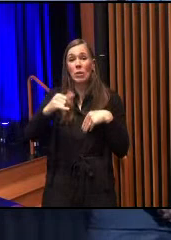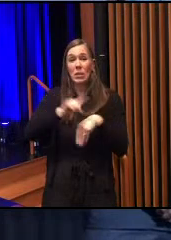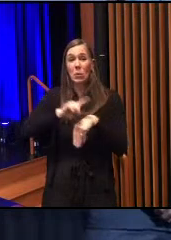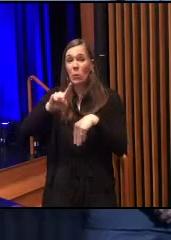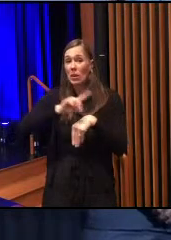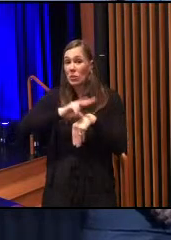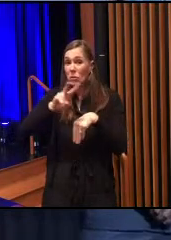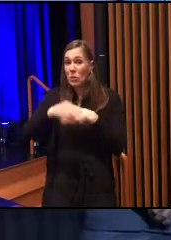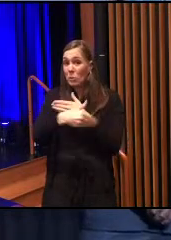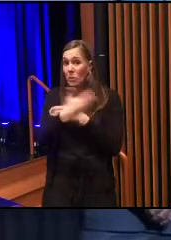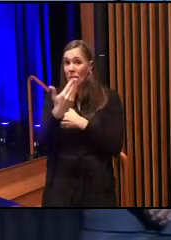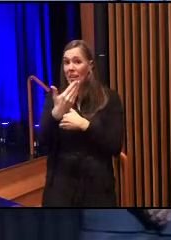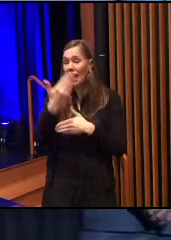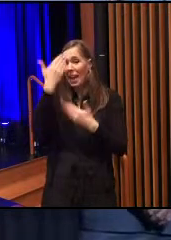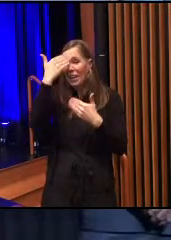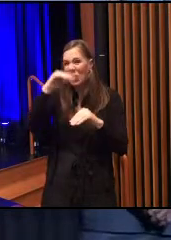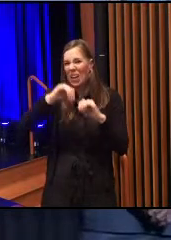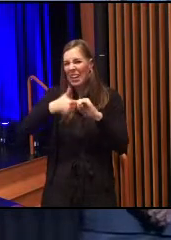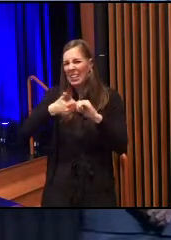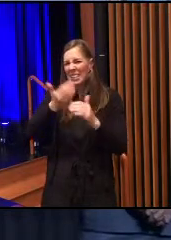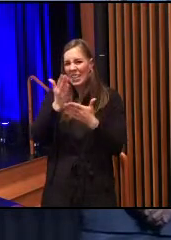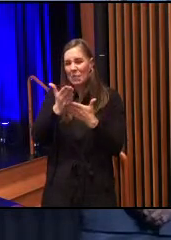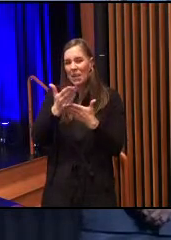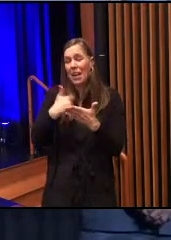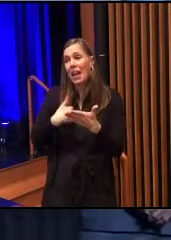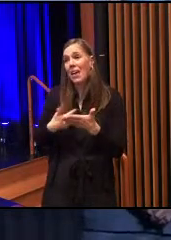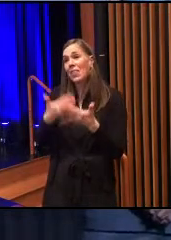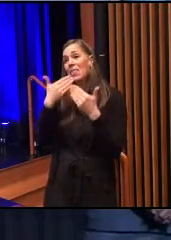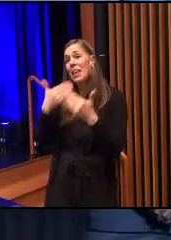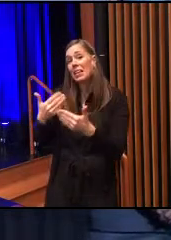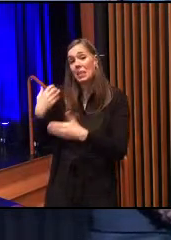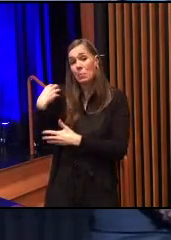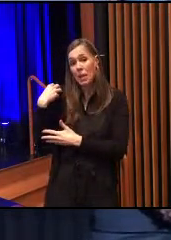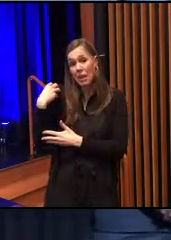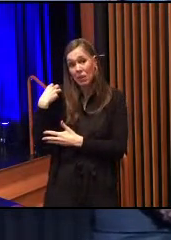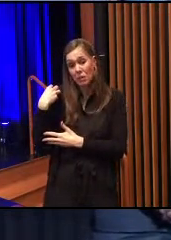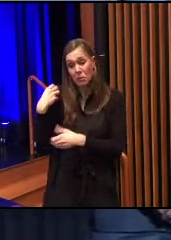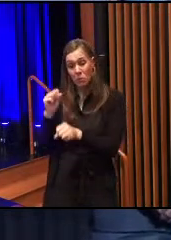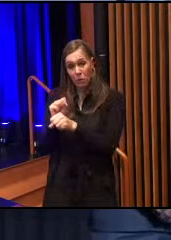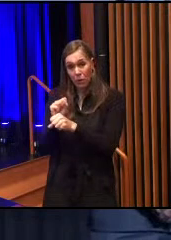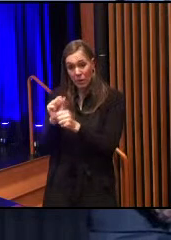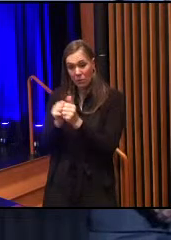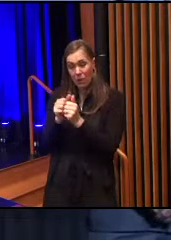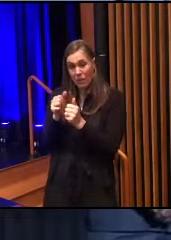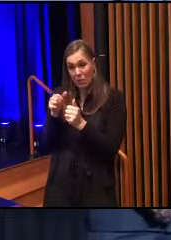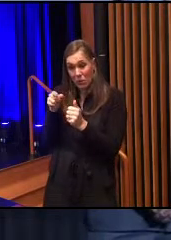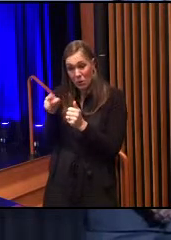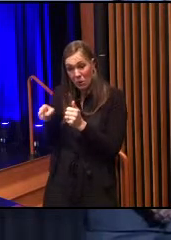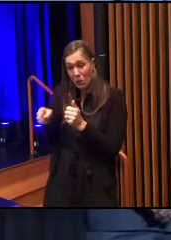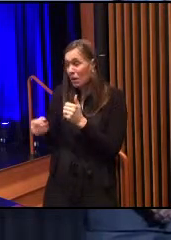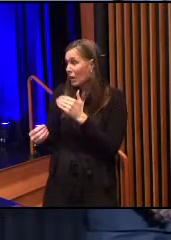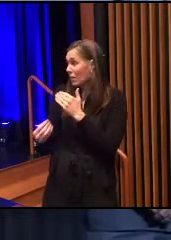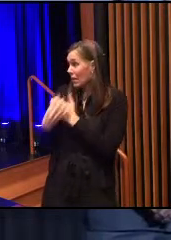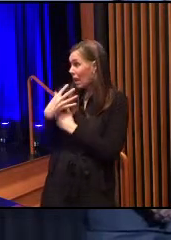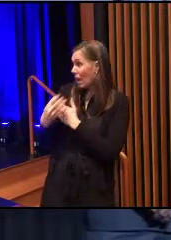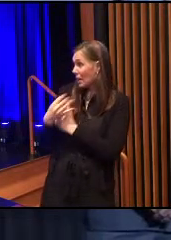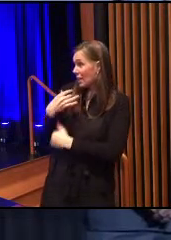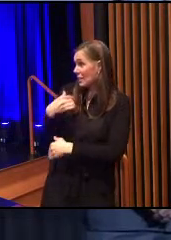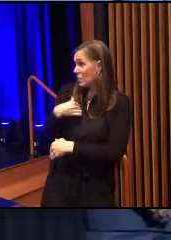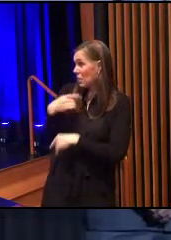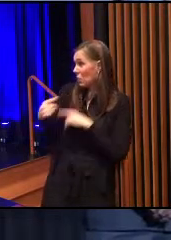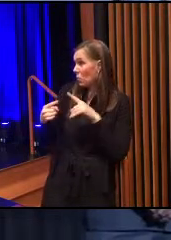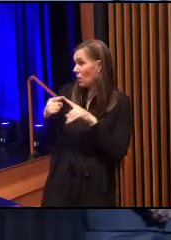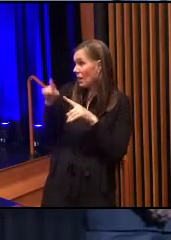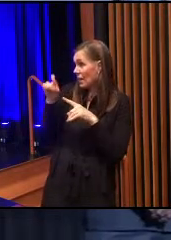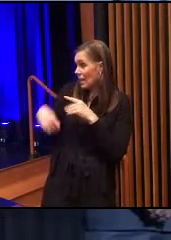stop. I want to thank the mayor for working with her and giving me guidance at times when I needed